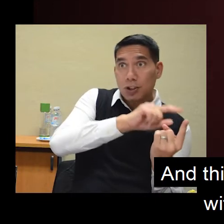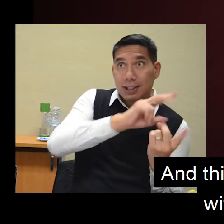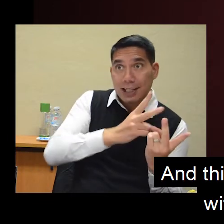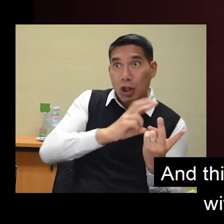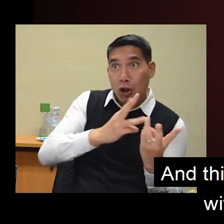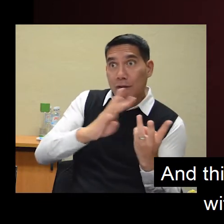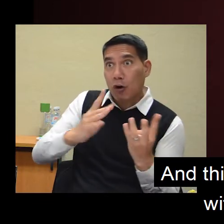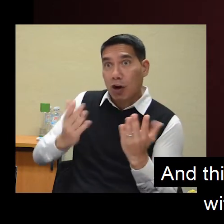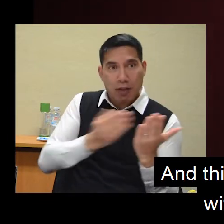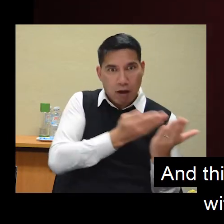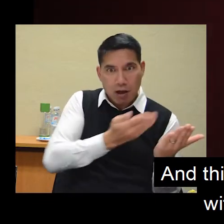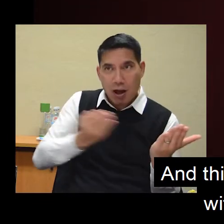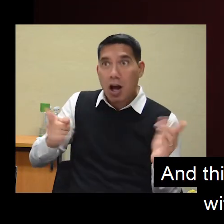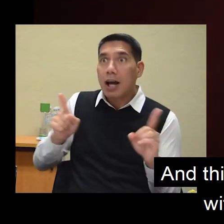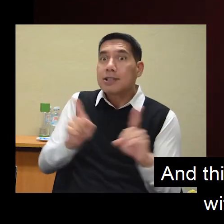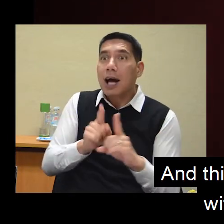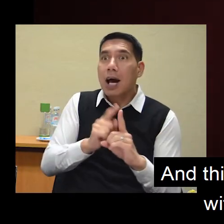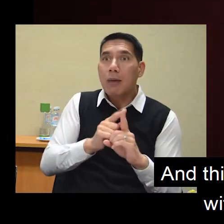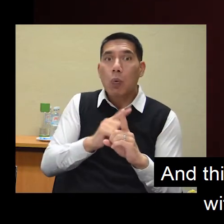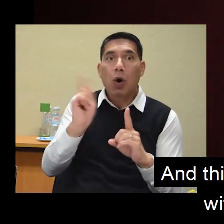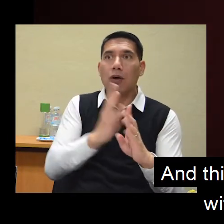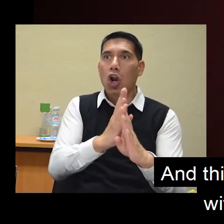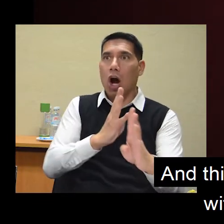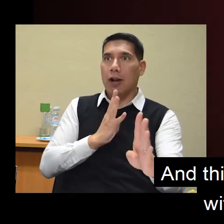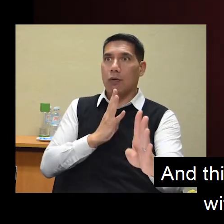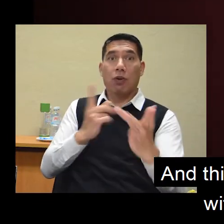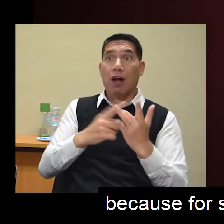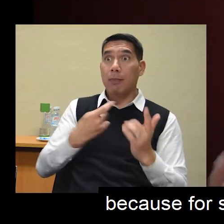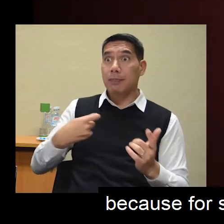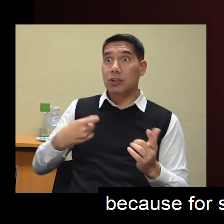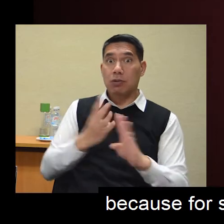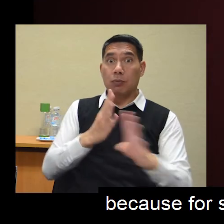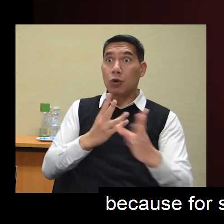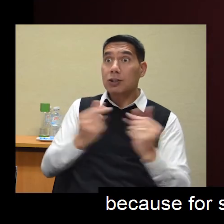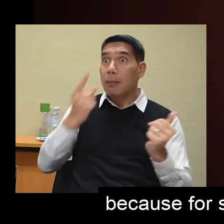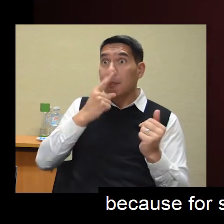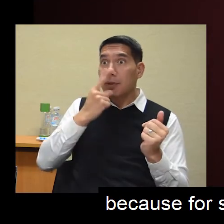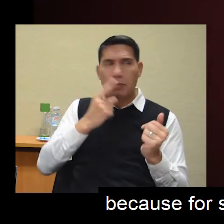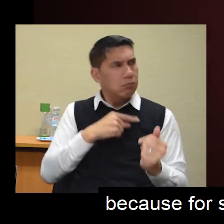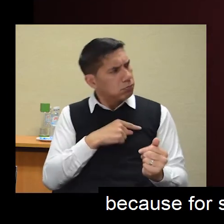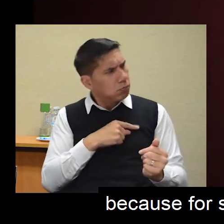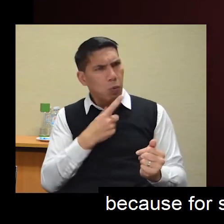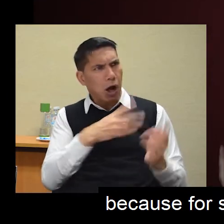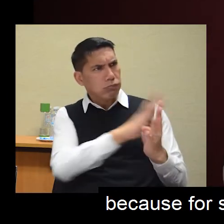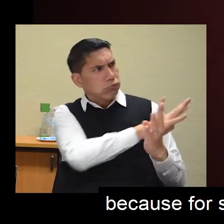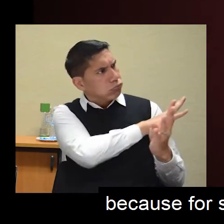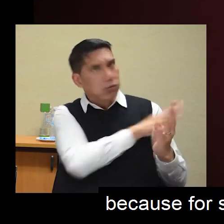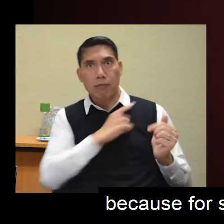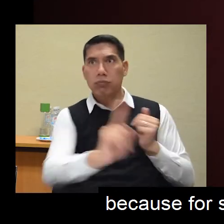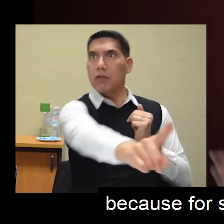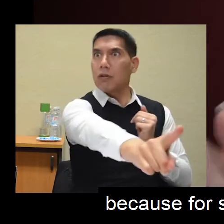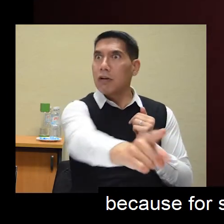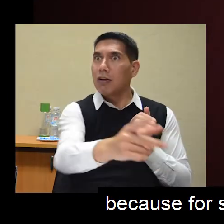begins with standing in line with other members of the parish community because for some individuals that in itself can be quite